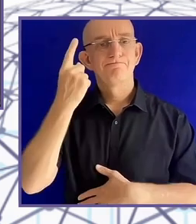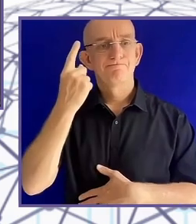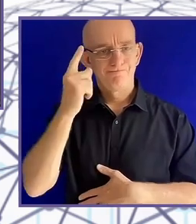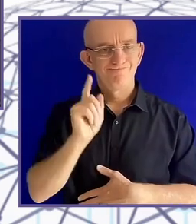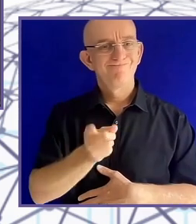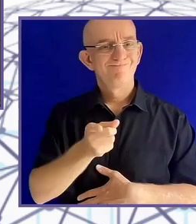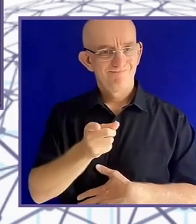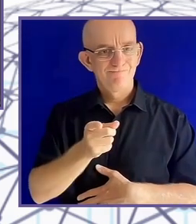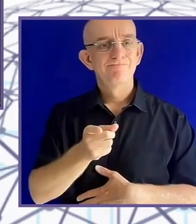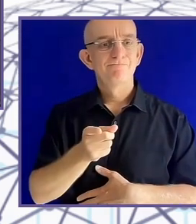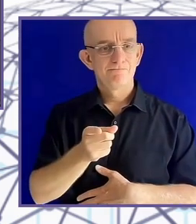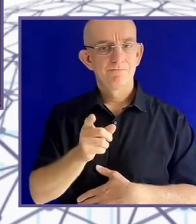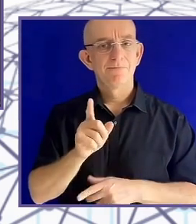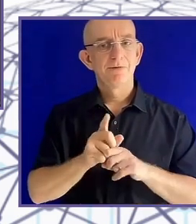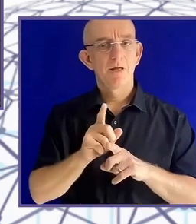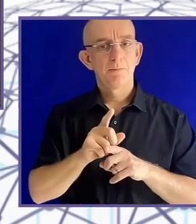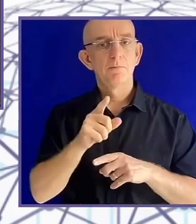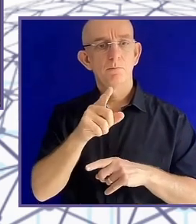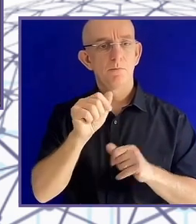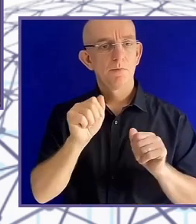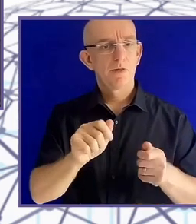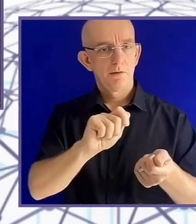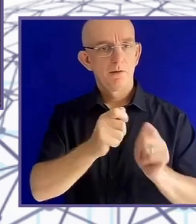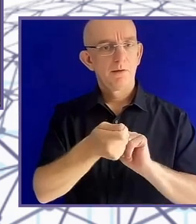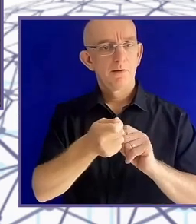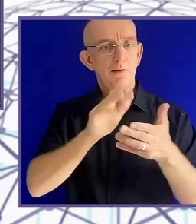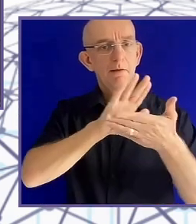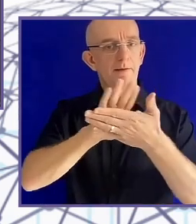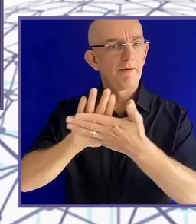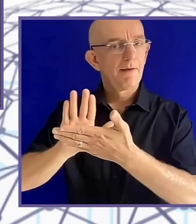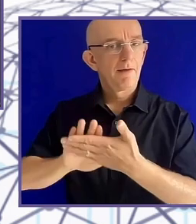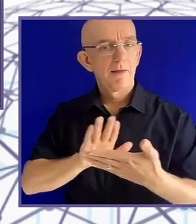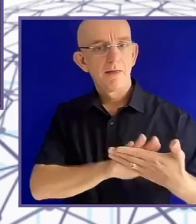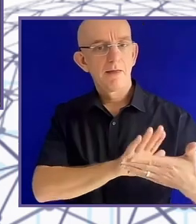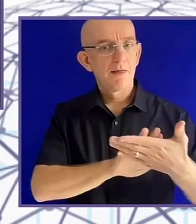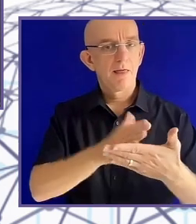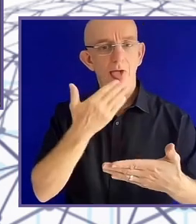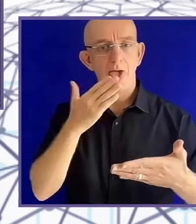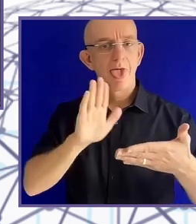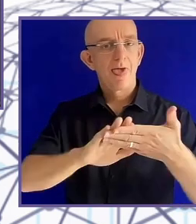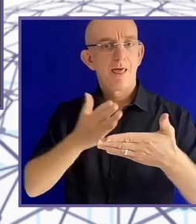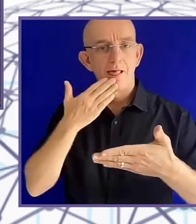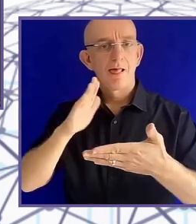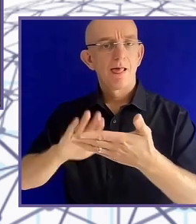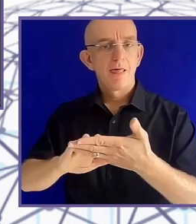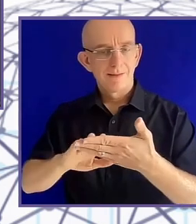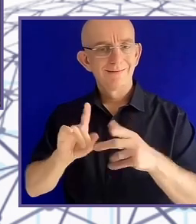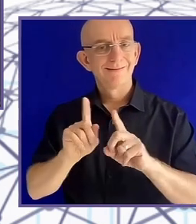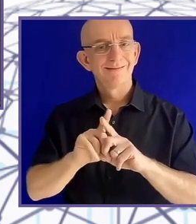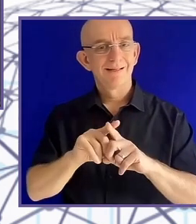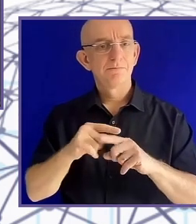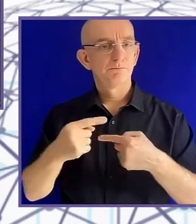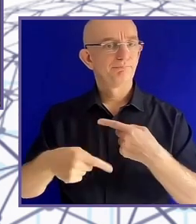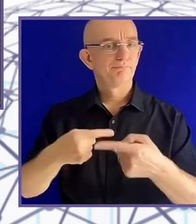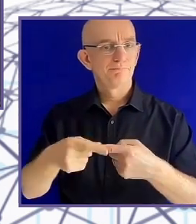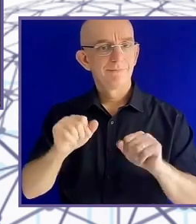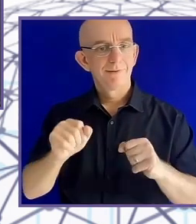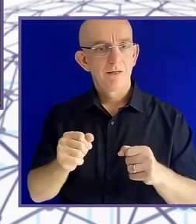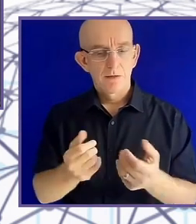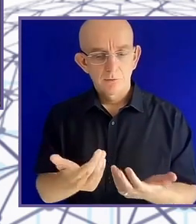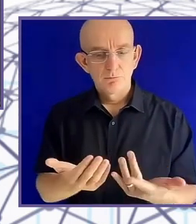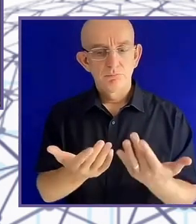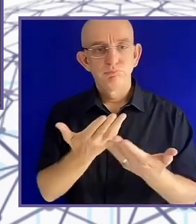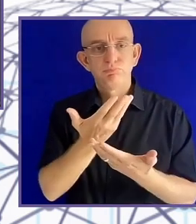He's also invented a little printer using the old CD lasers. And the laser, you can give it an image. It will pixelate the image,